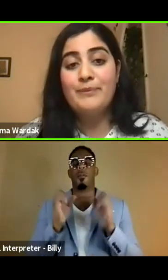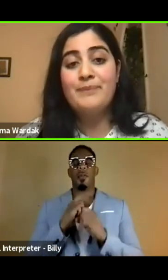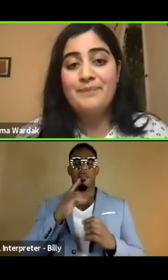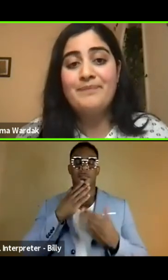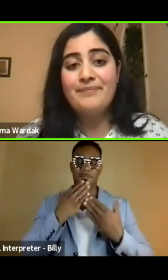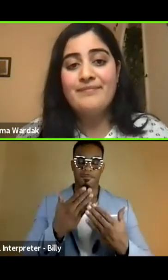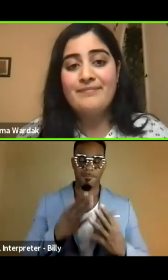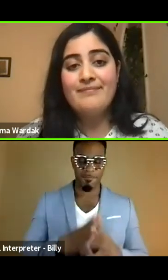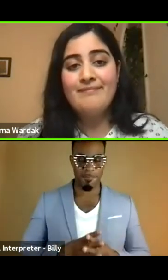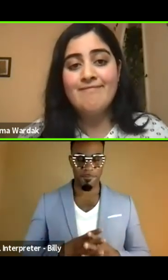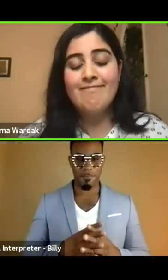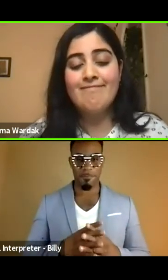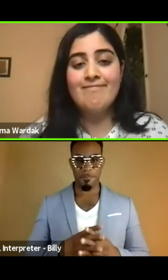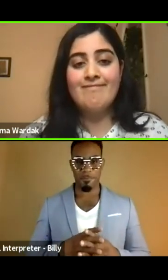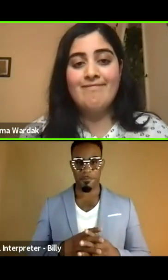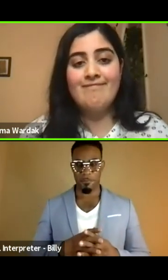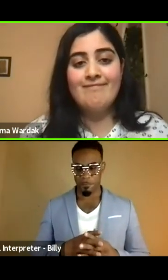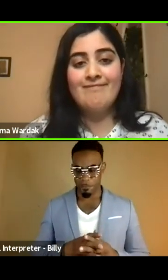really grateful.